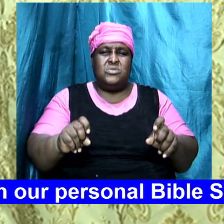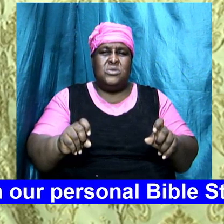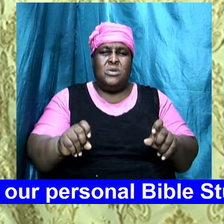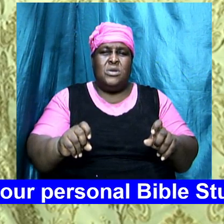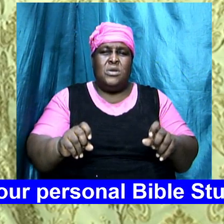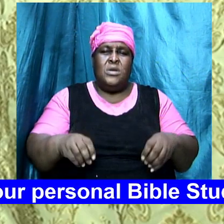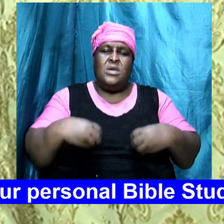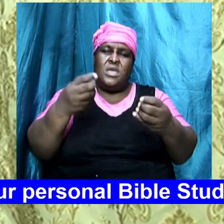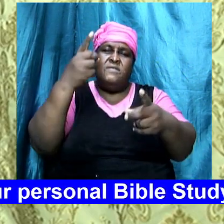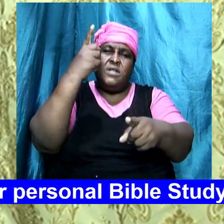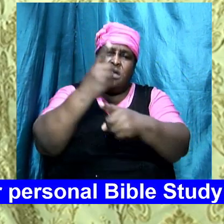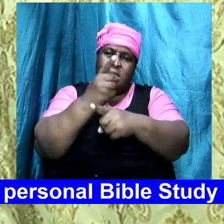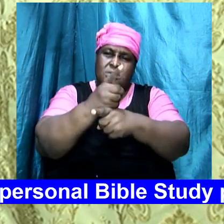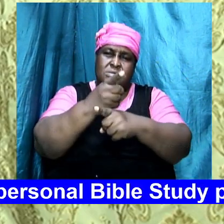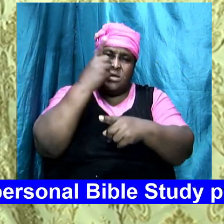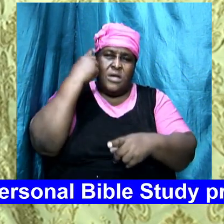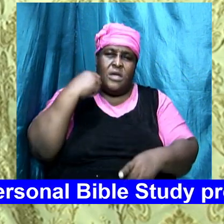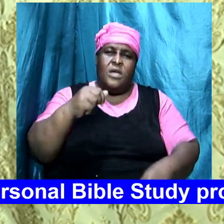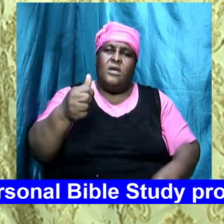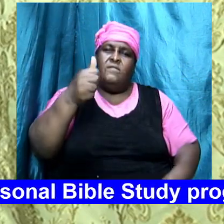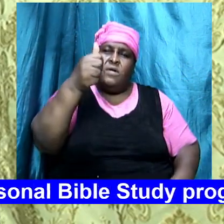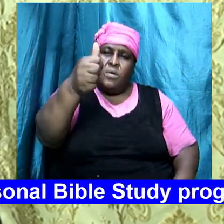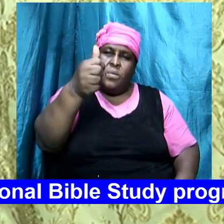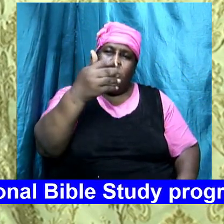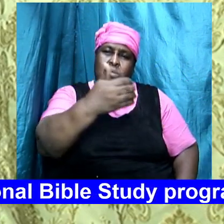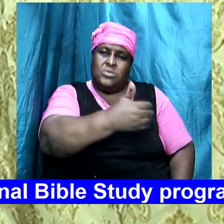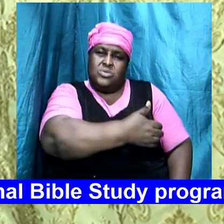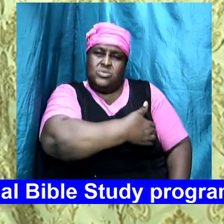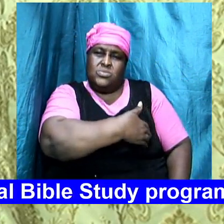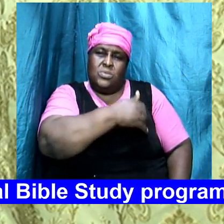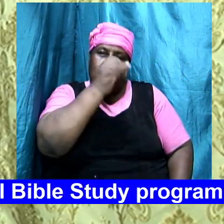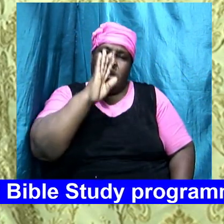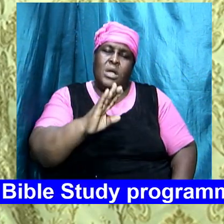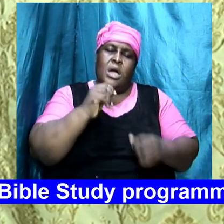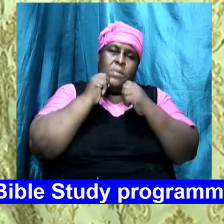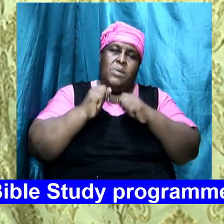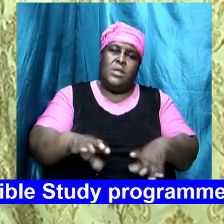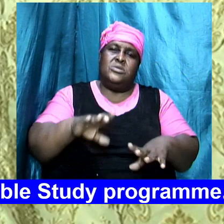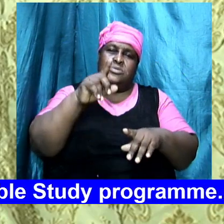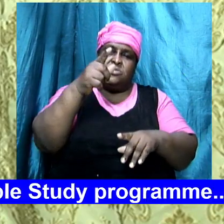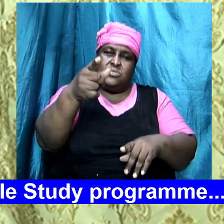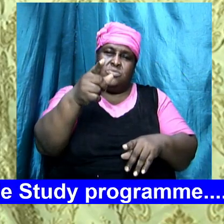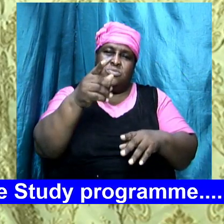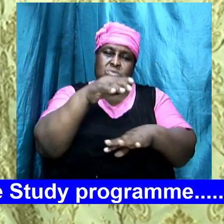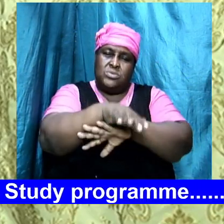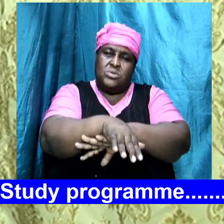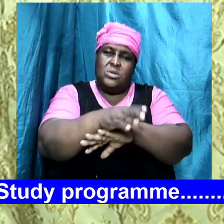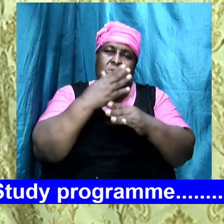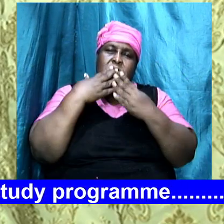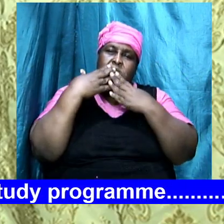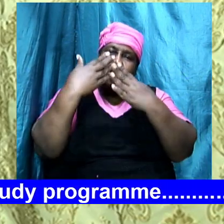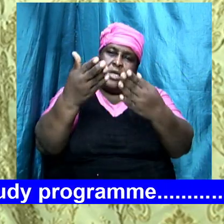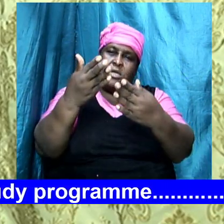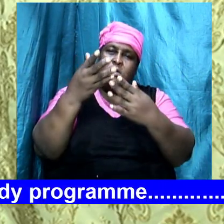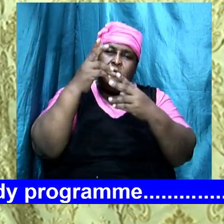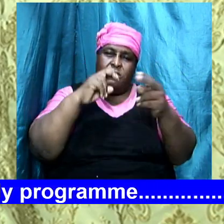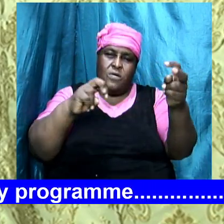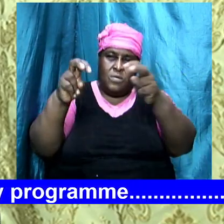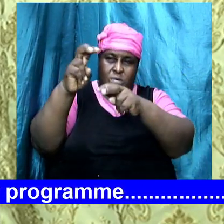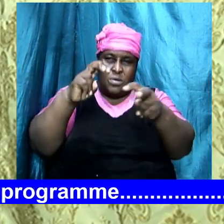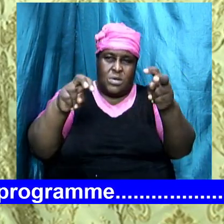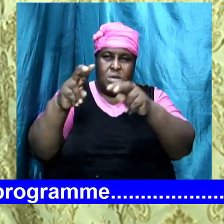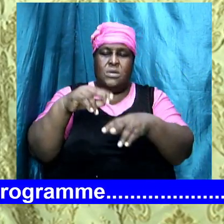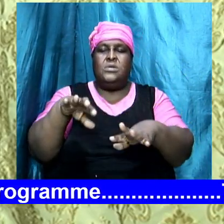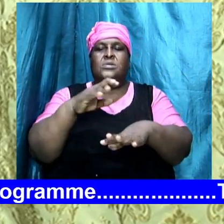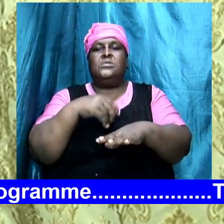soul God bless you tonight we thank you for tuning in amen we thank you for tuning in it was